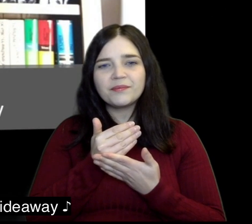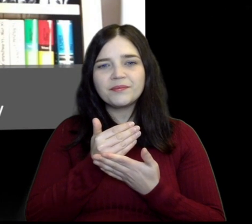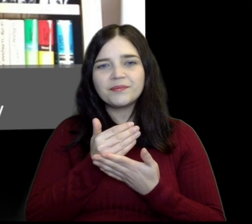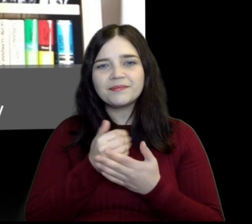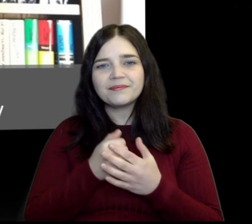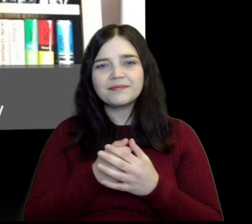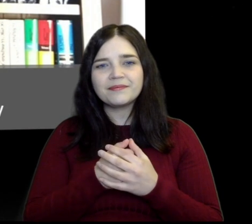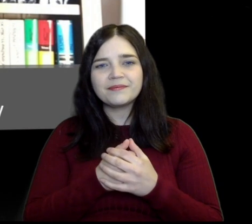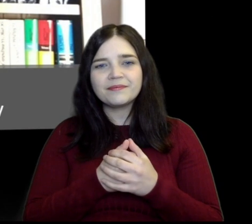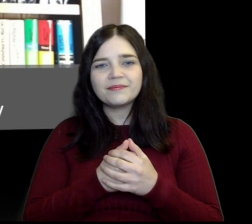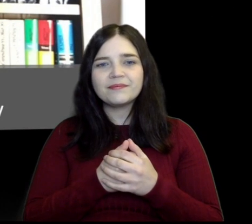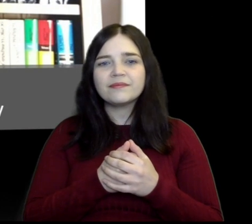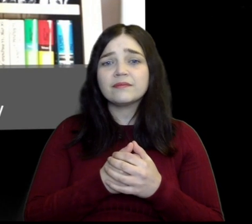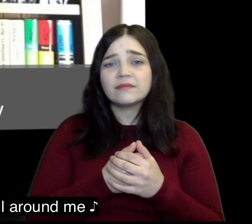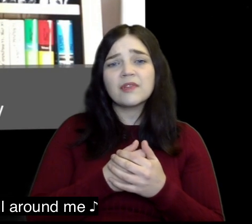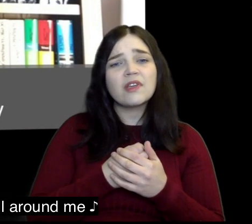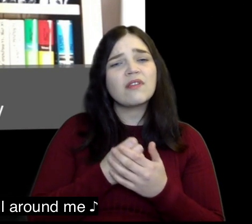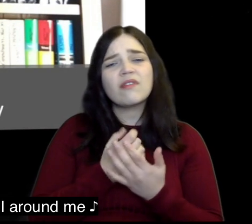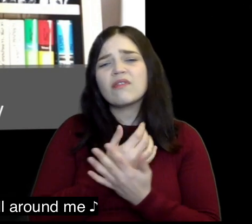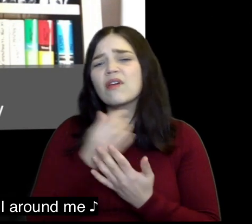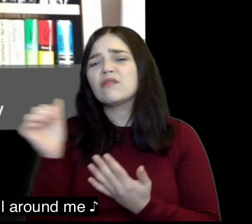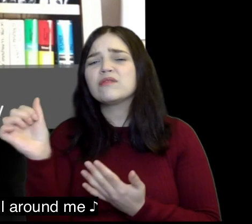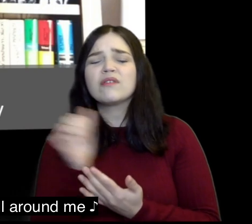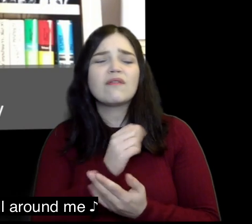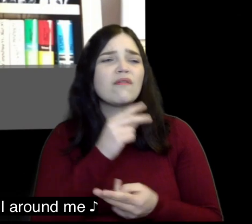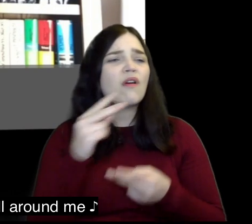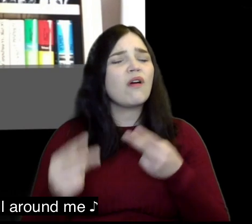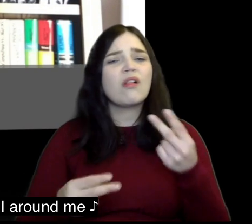will be my hide way